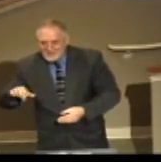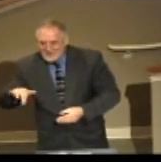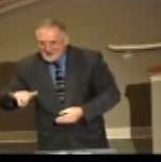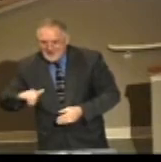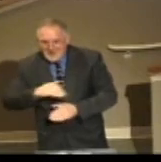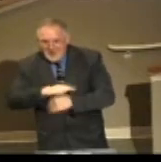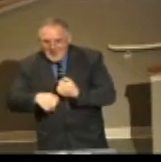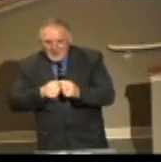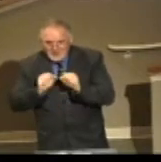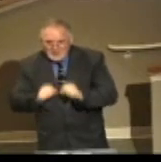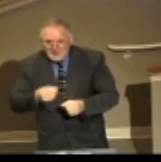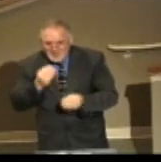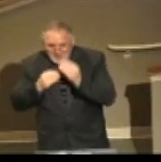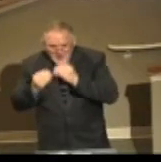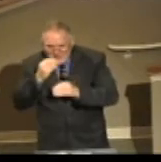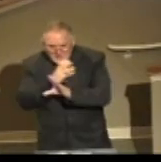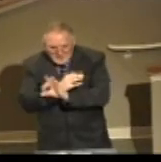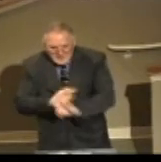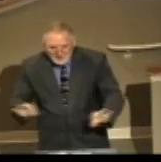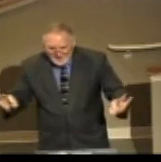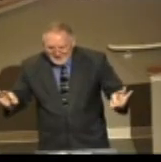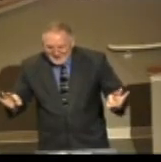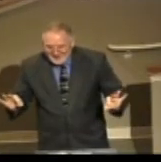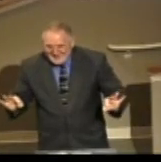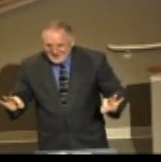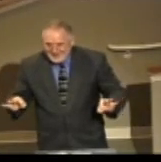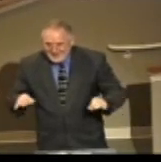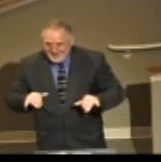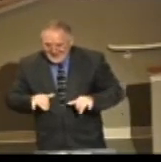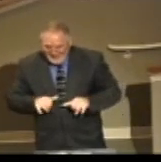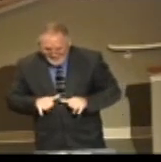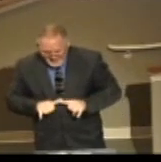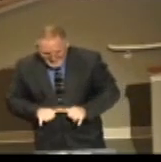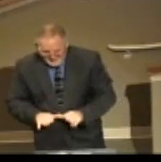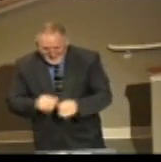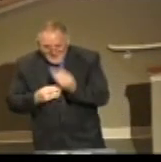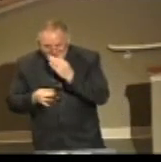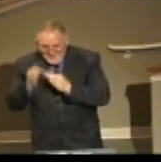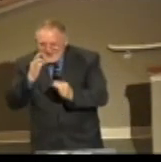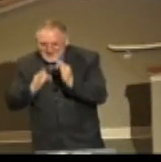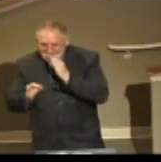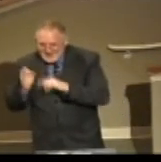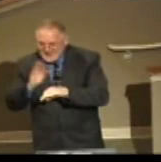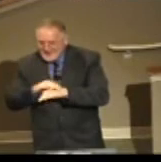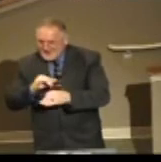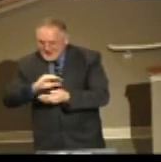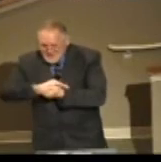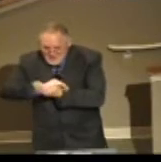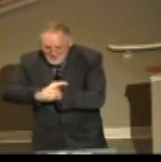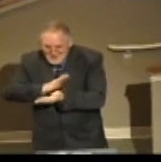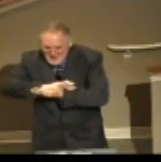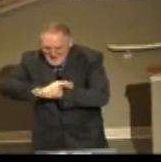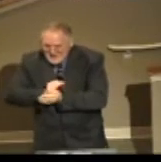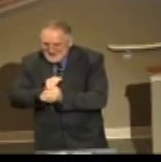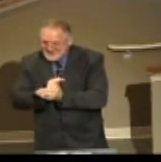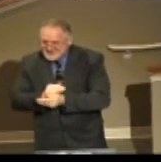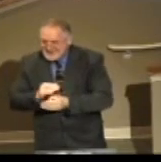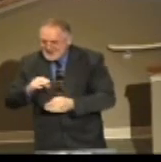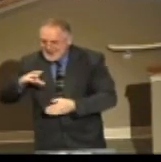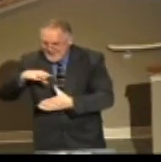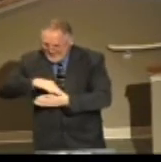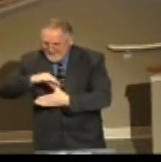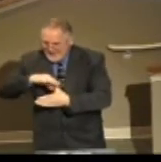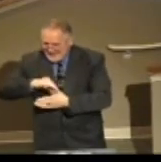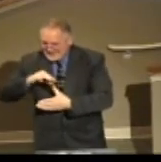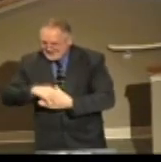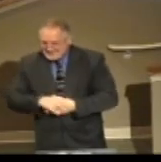meat was free. And I'm still feasting on it. I still have evidence to that. I worked there. I promise you. You don't get